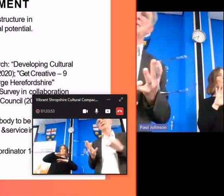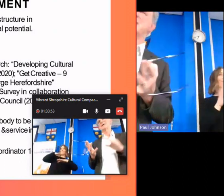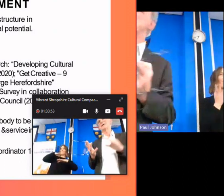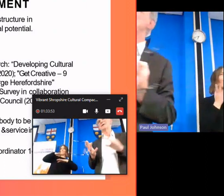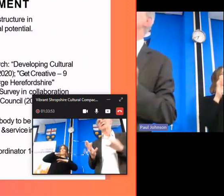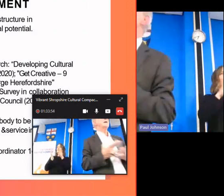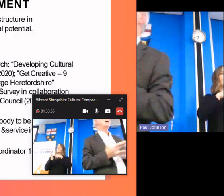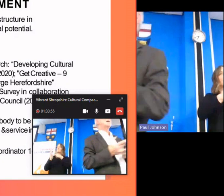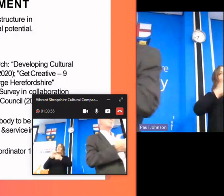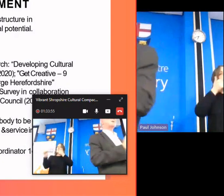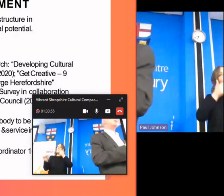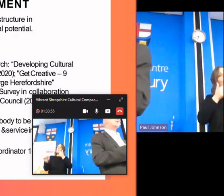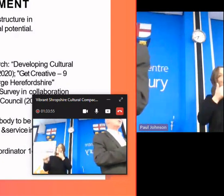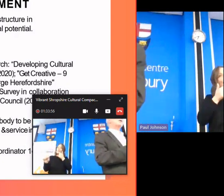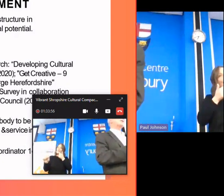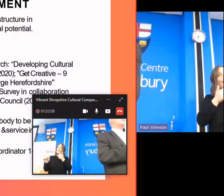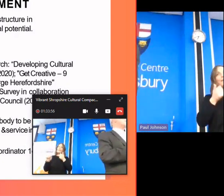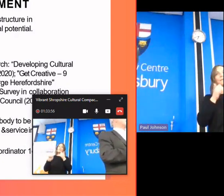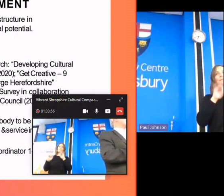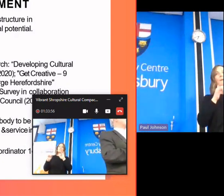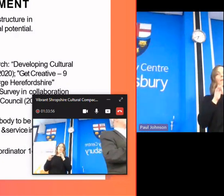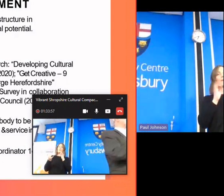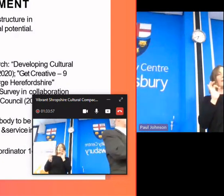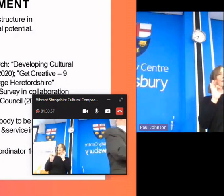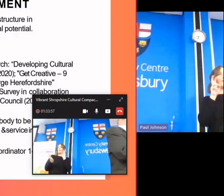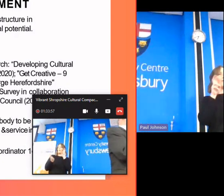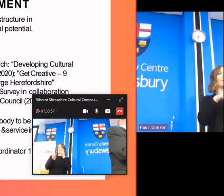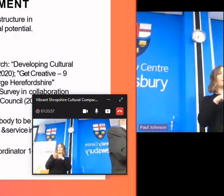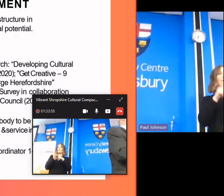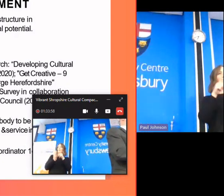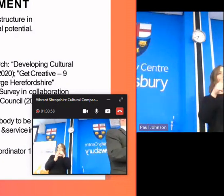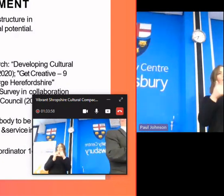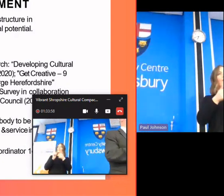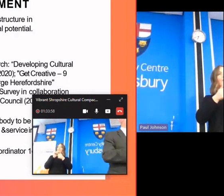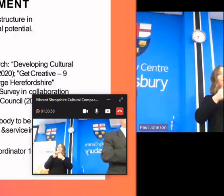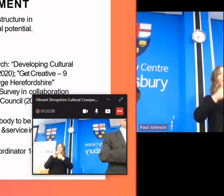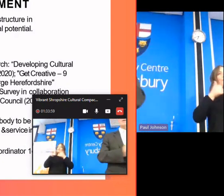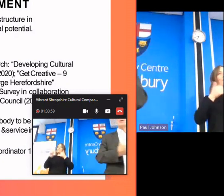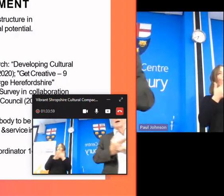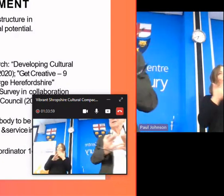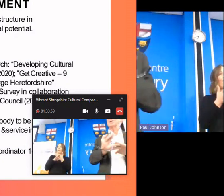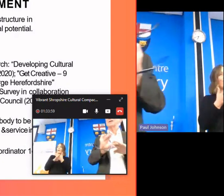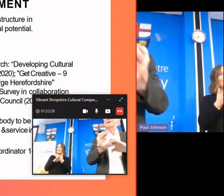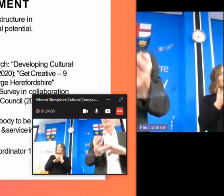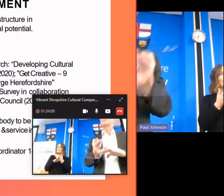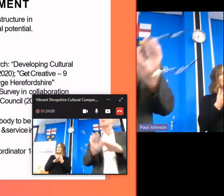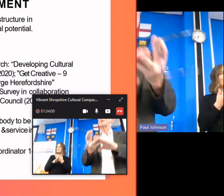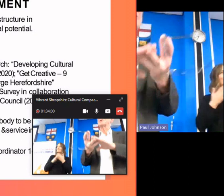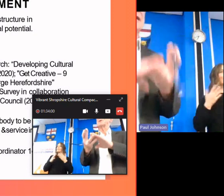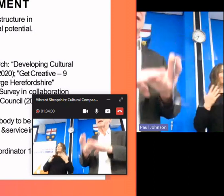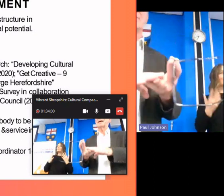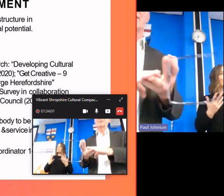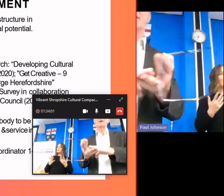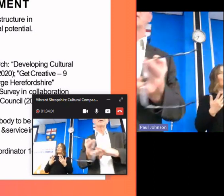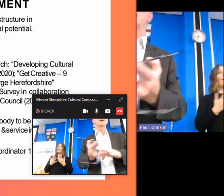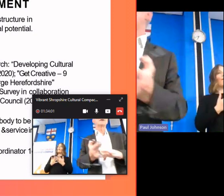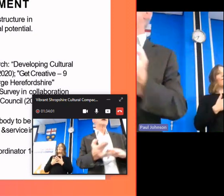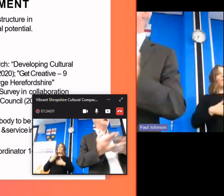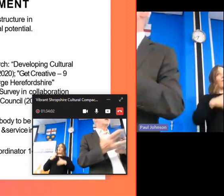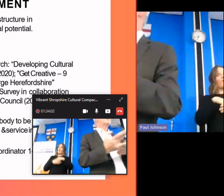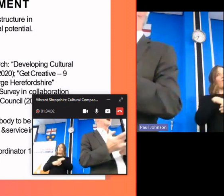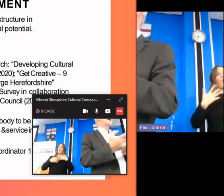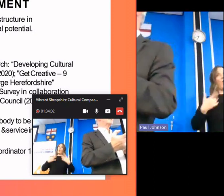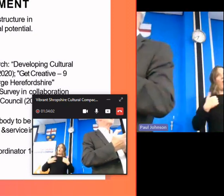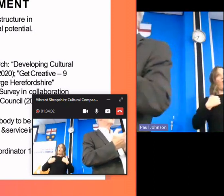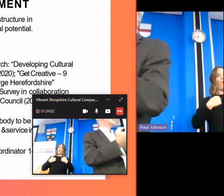uh as a company they're probably not going to register with the chamber of commerce and so on so actually it involves quite a lot of legwork